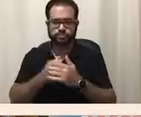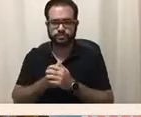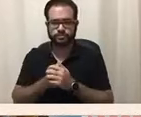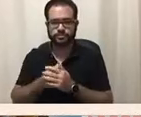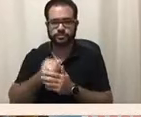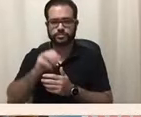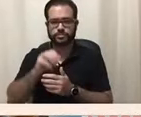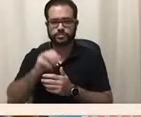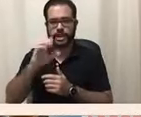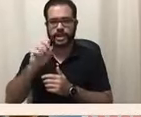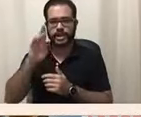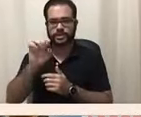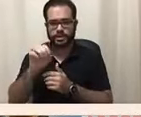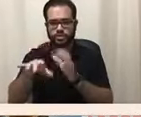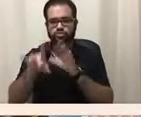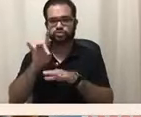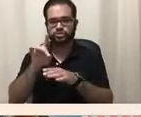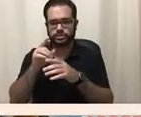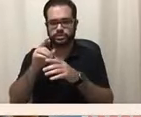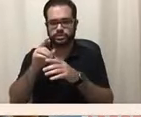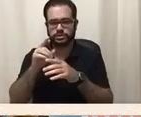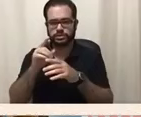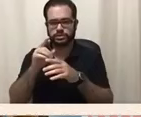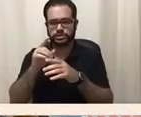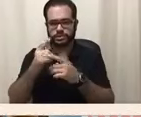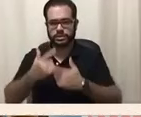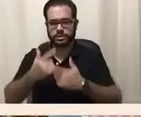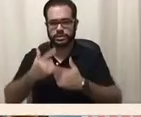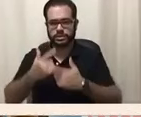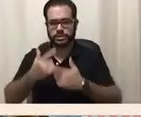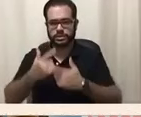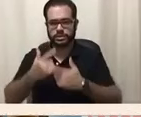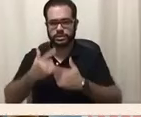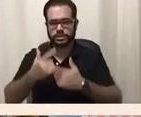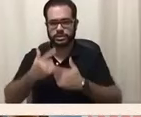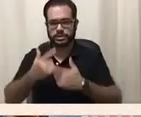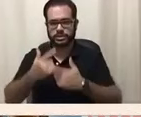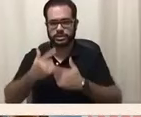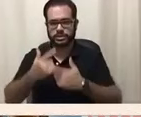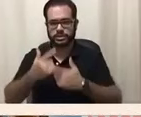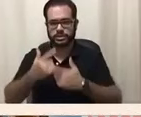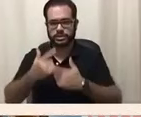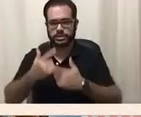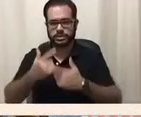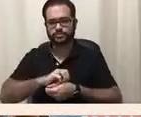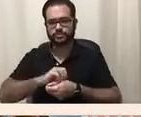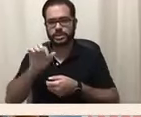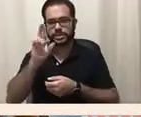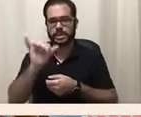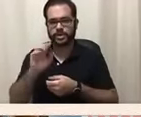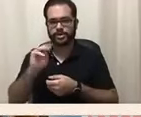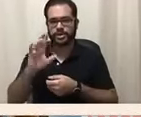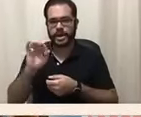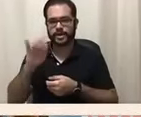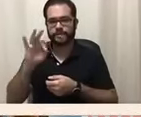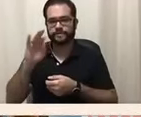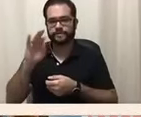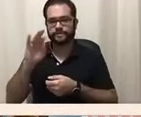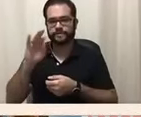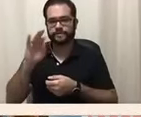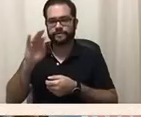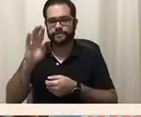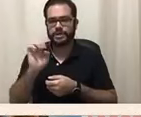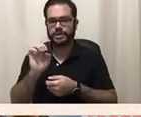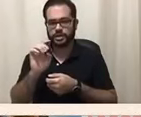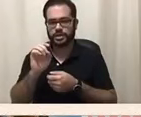McAfee is granted the right by a Georgia court to be given a sedative